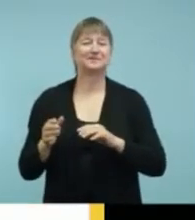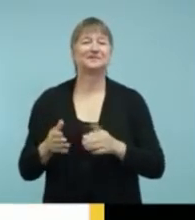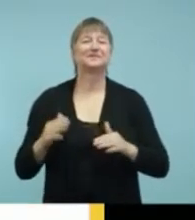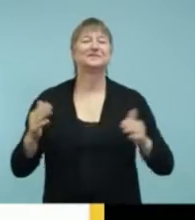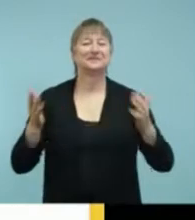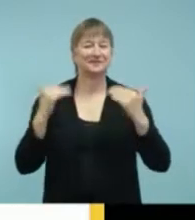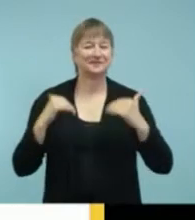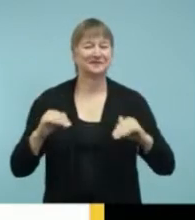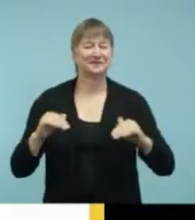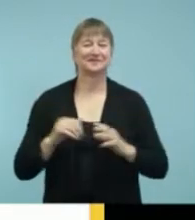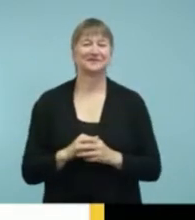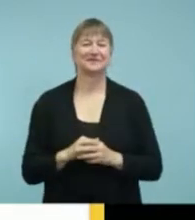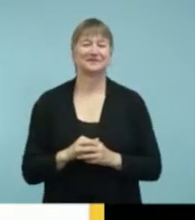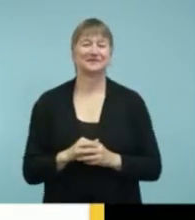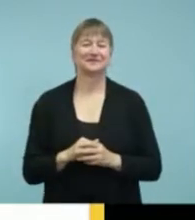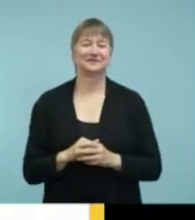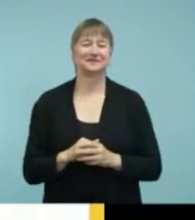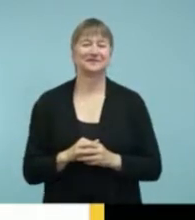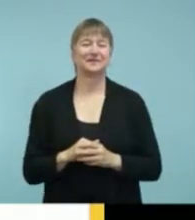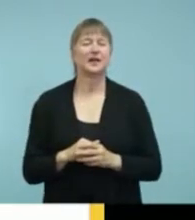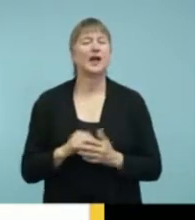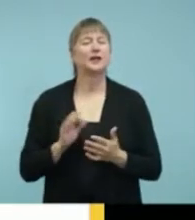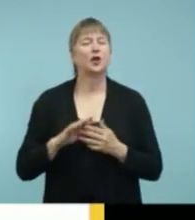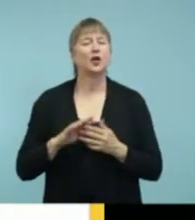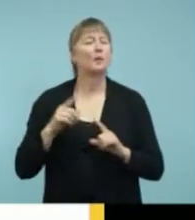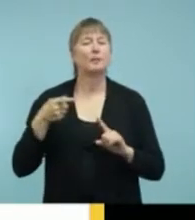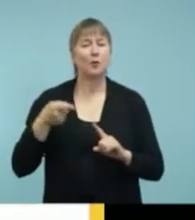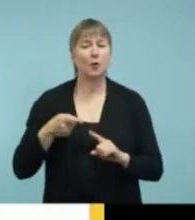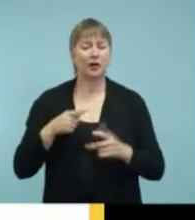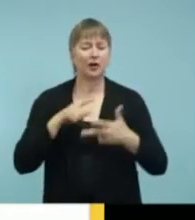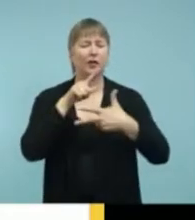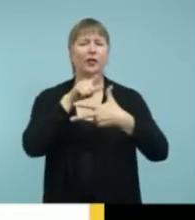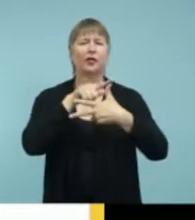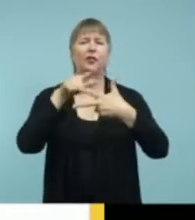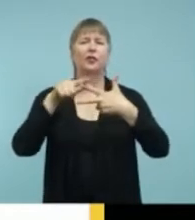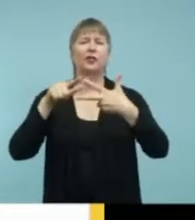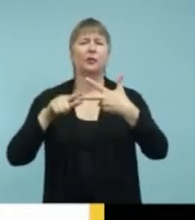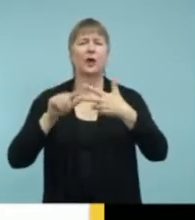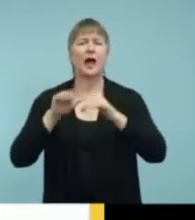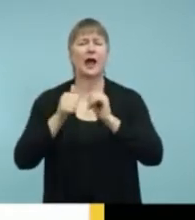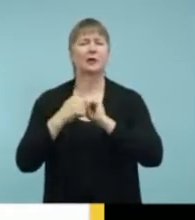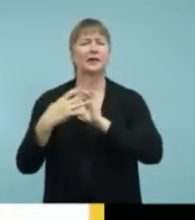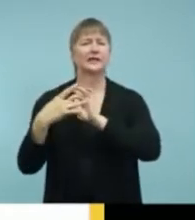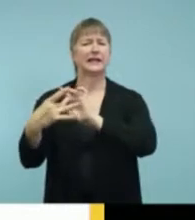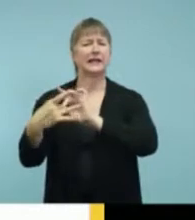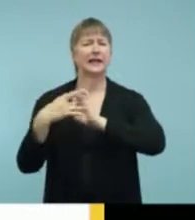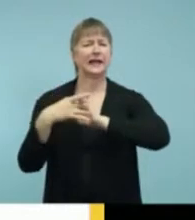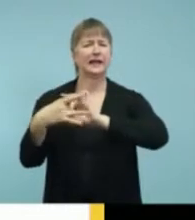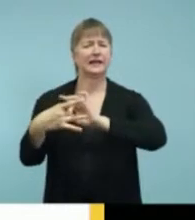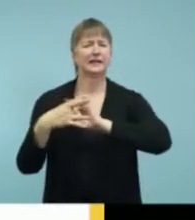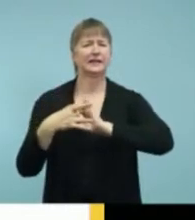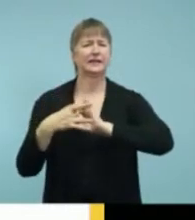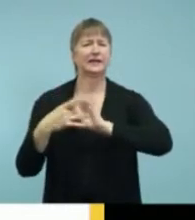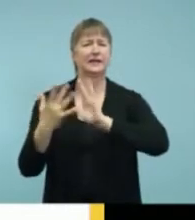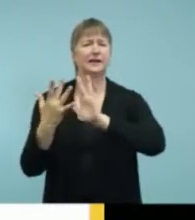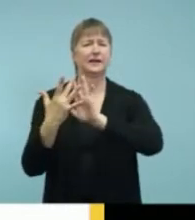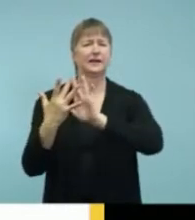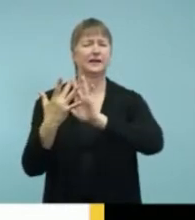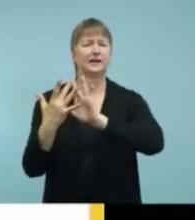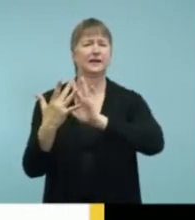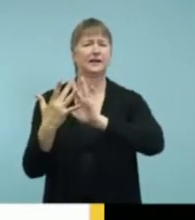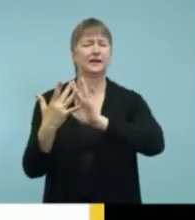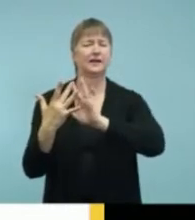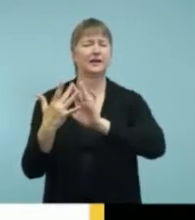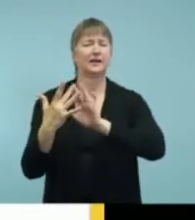there are basically three different ways that we can connect. So, the first way is what I would